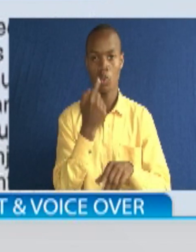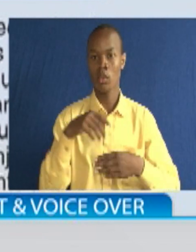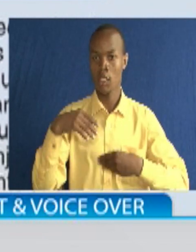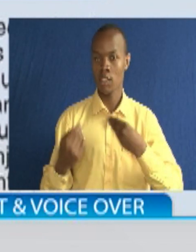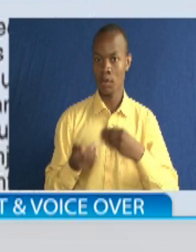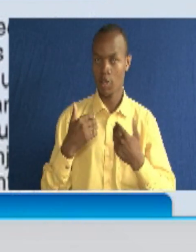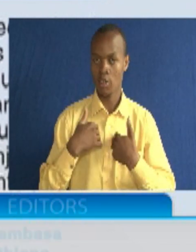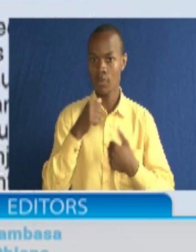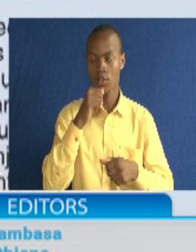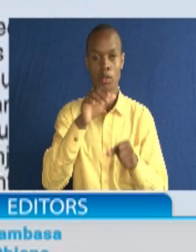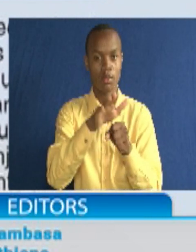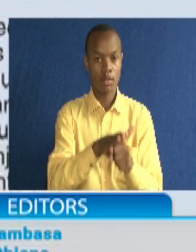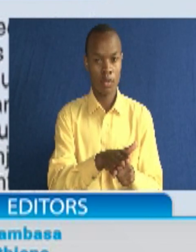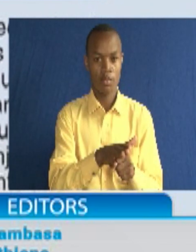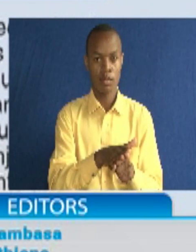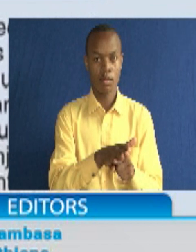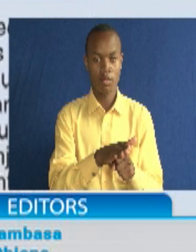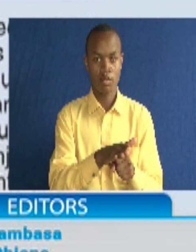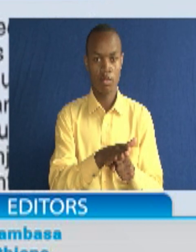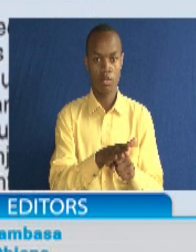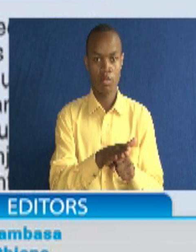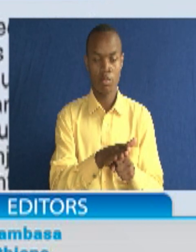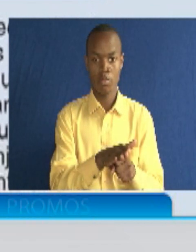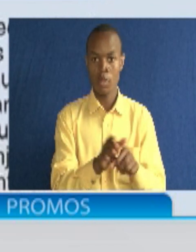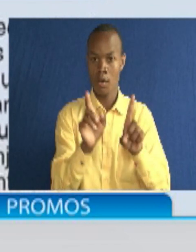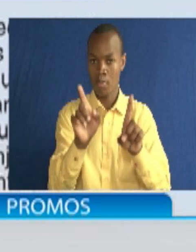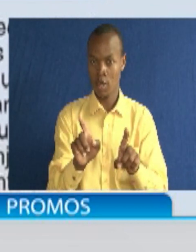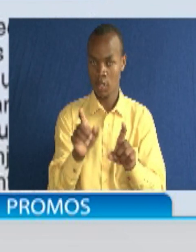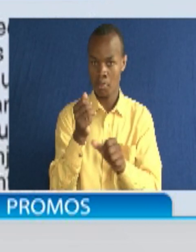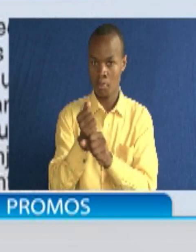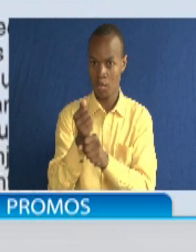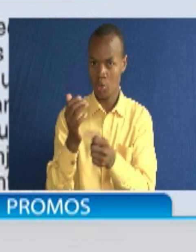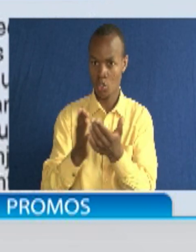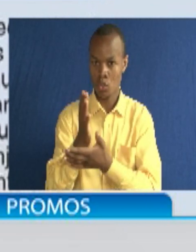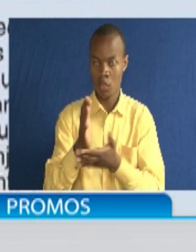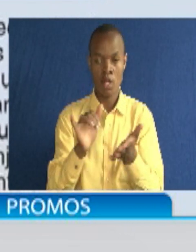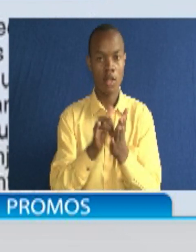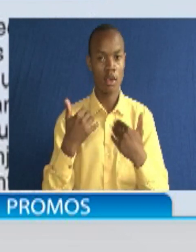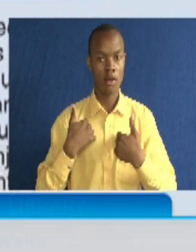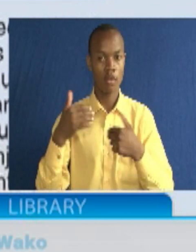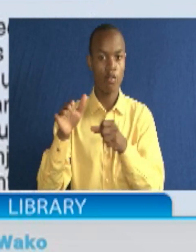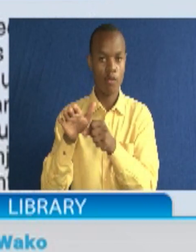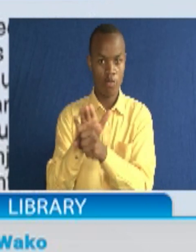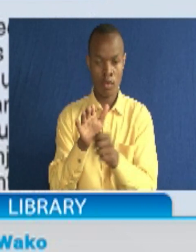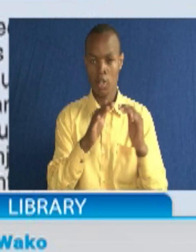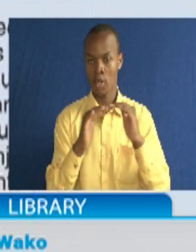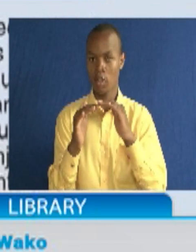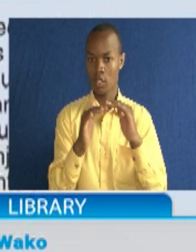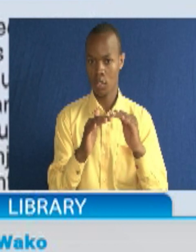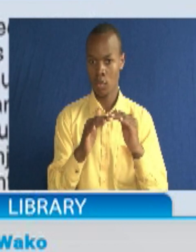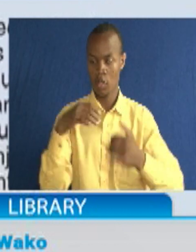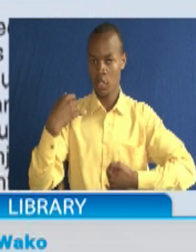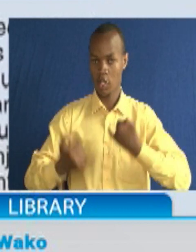discrimination, and in this regard, shall take measures to ensure the full and equal enjoyment by them of